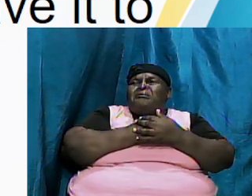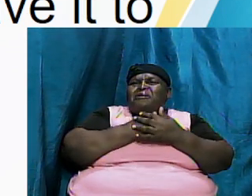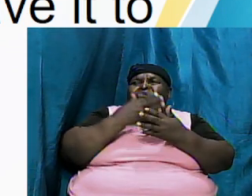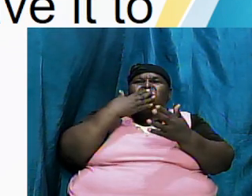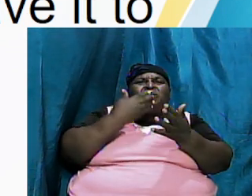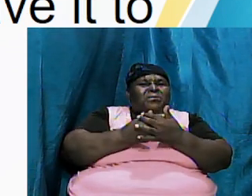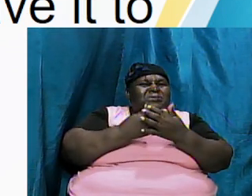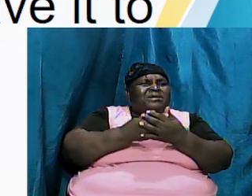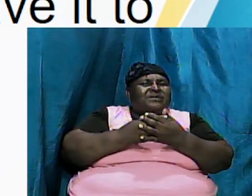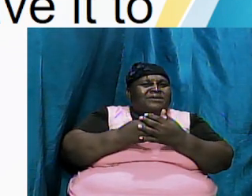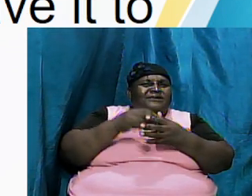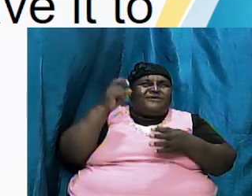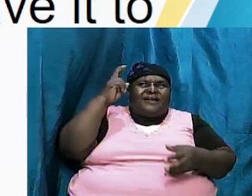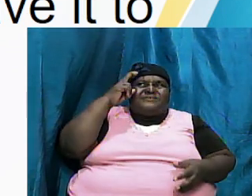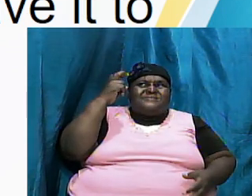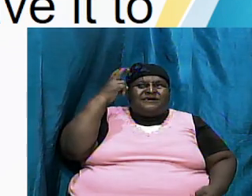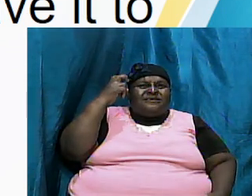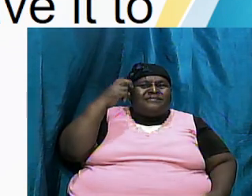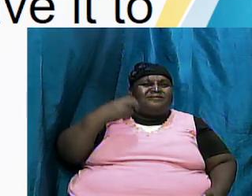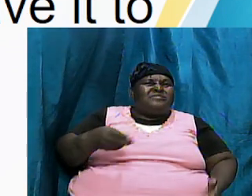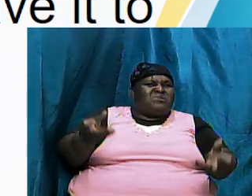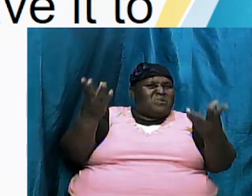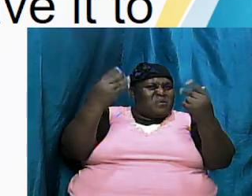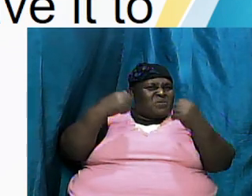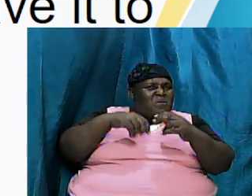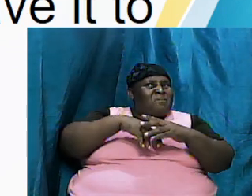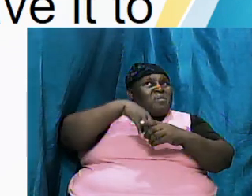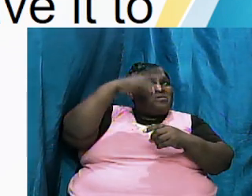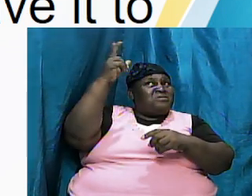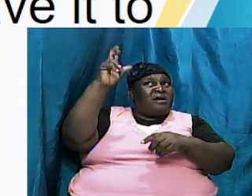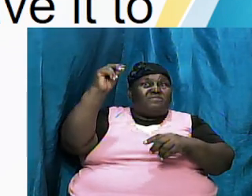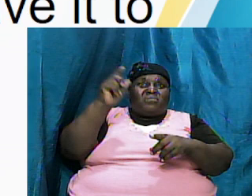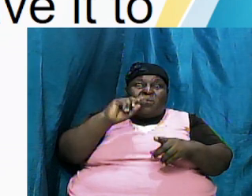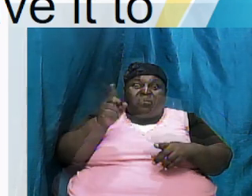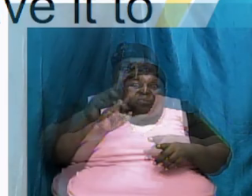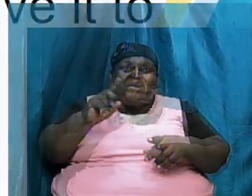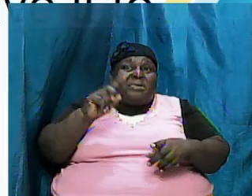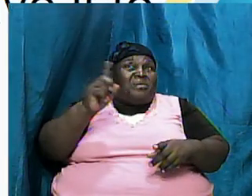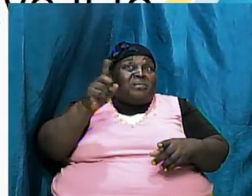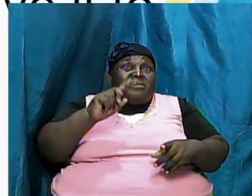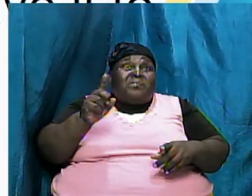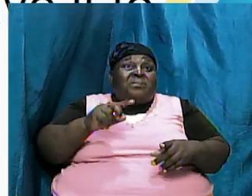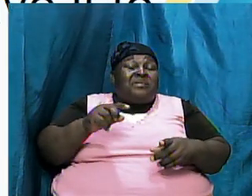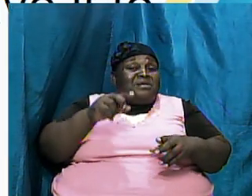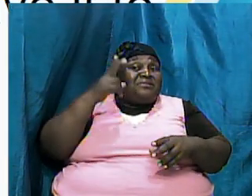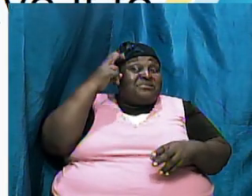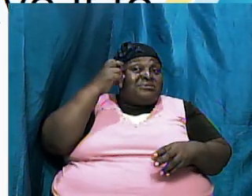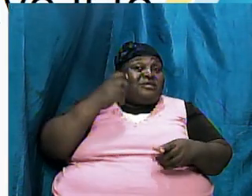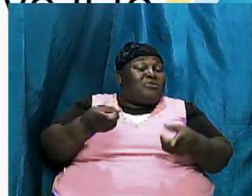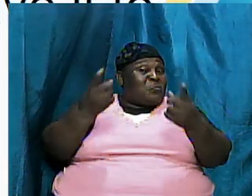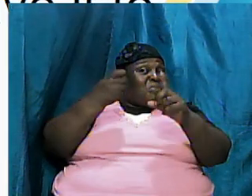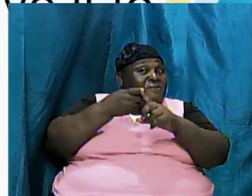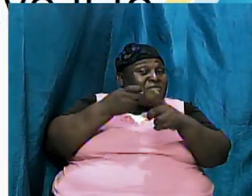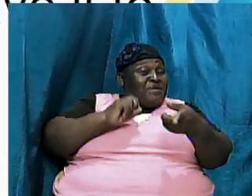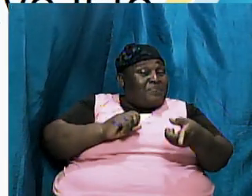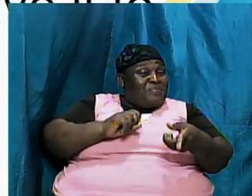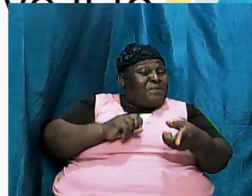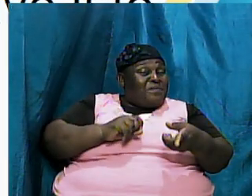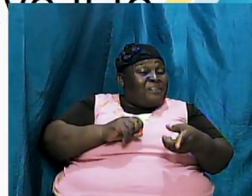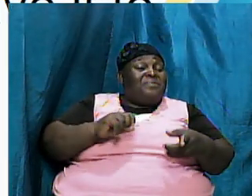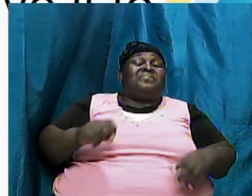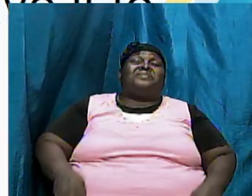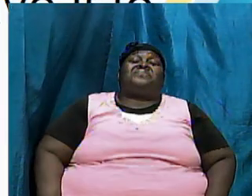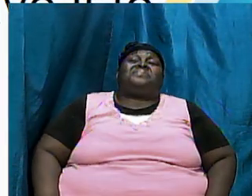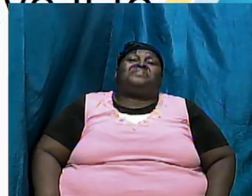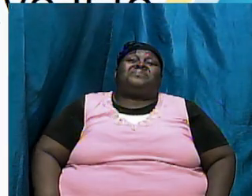yet Satan just come out of nowhere where was Satan where him come from and we are going to go into that